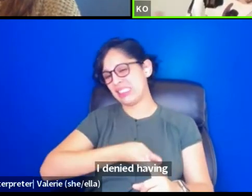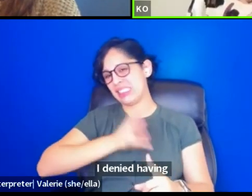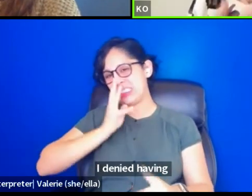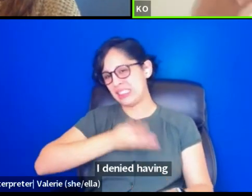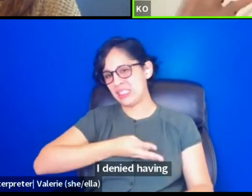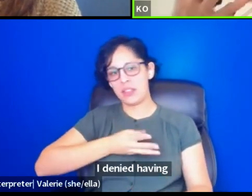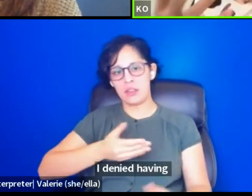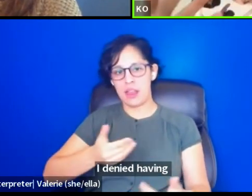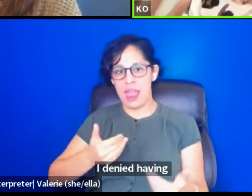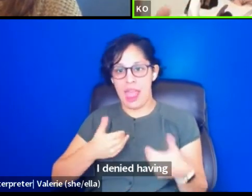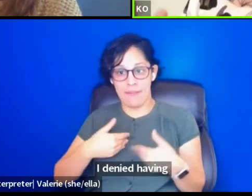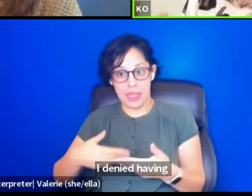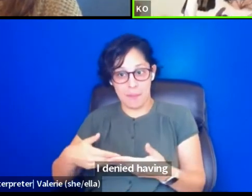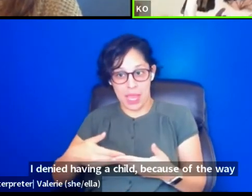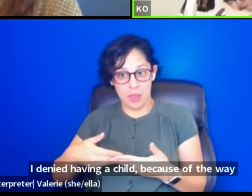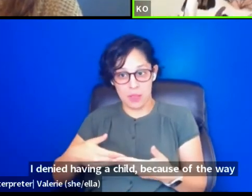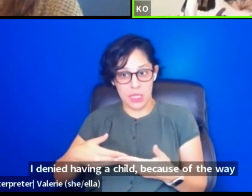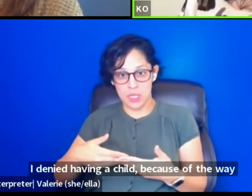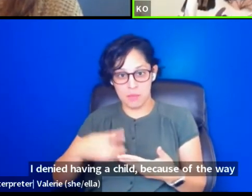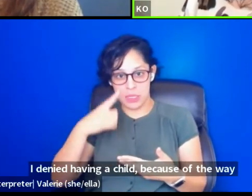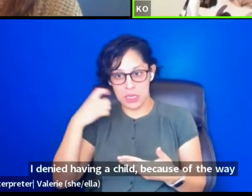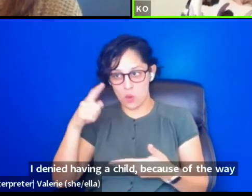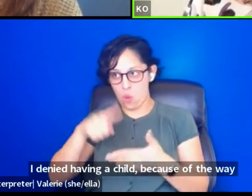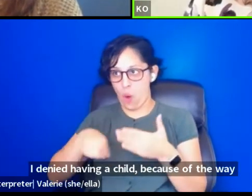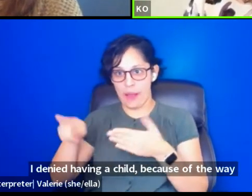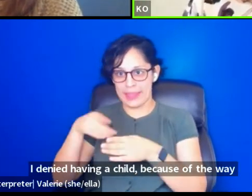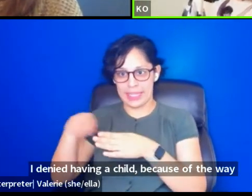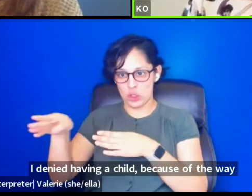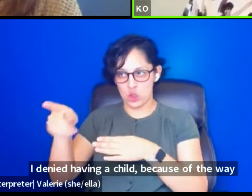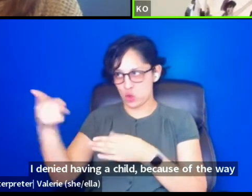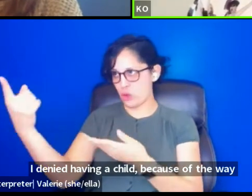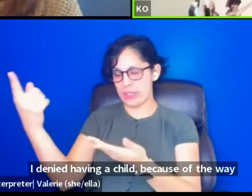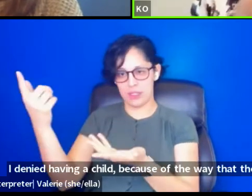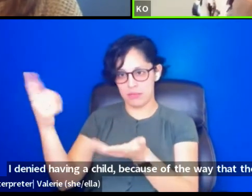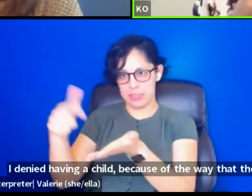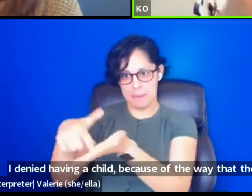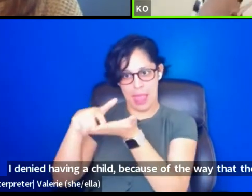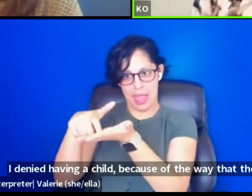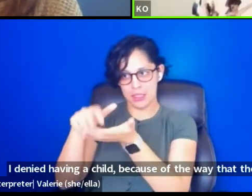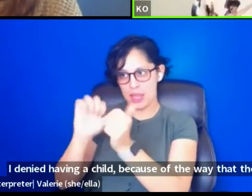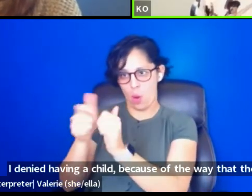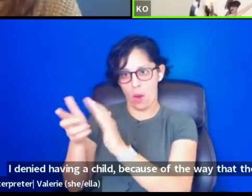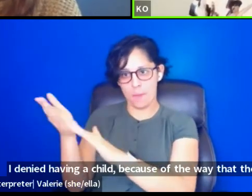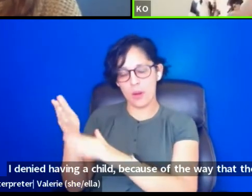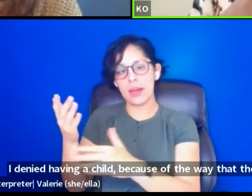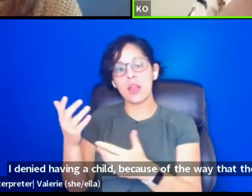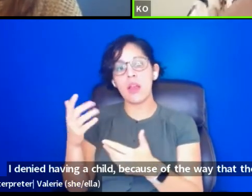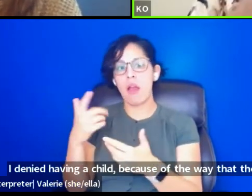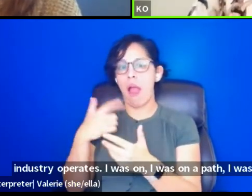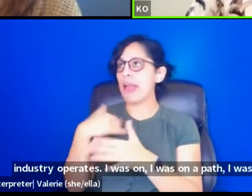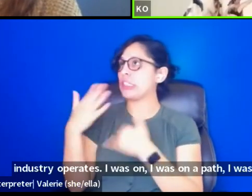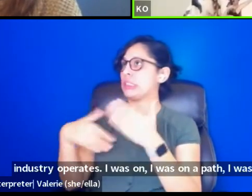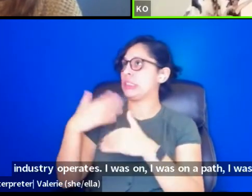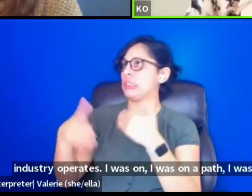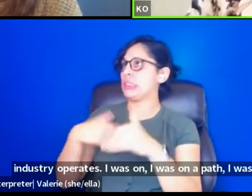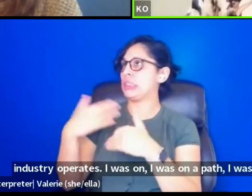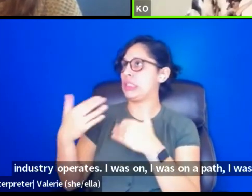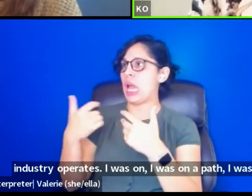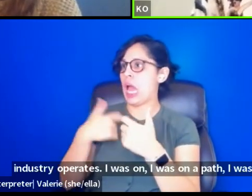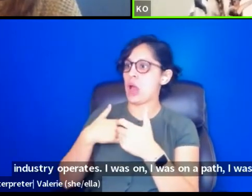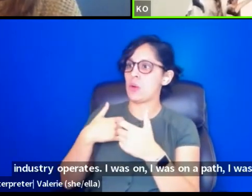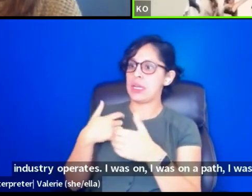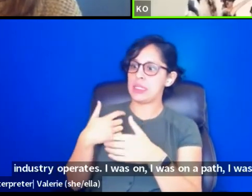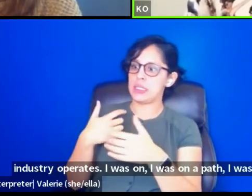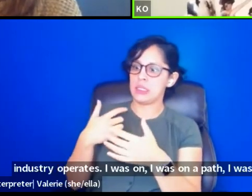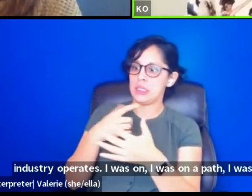child because of the way that the industry operates. I was on, I was on a path. I was going from one show to a